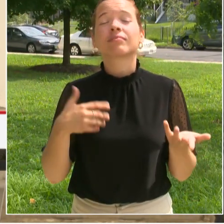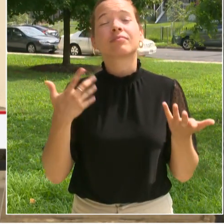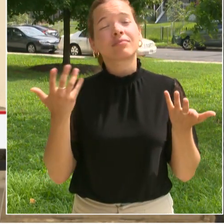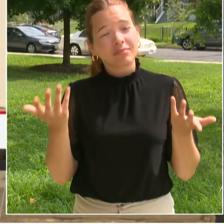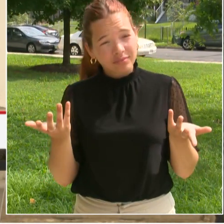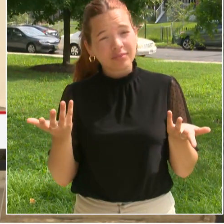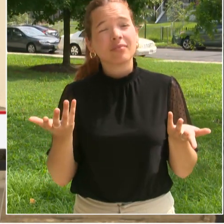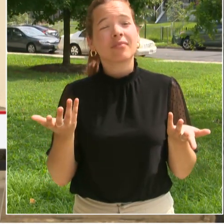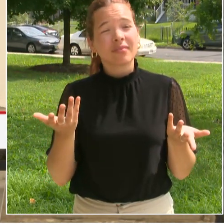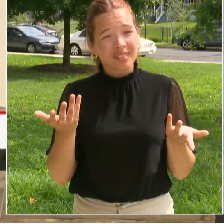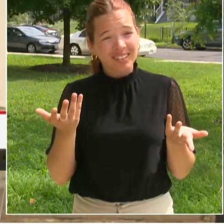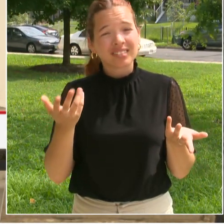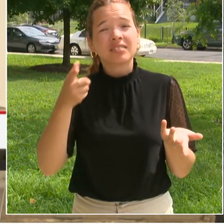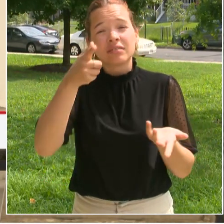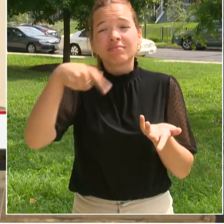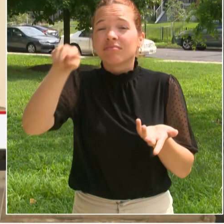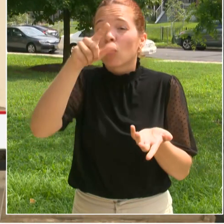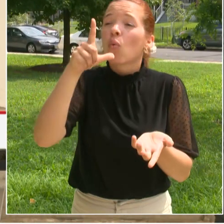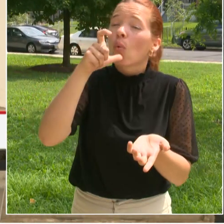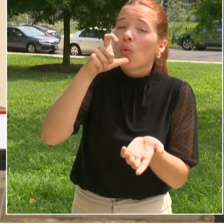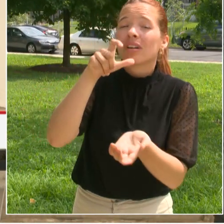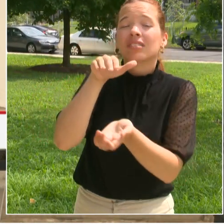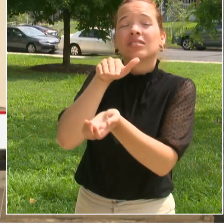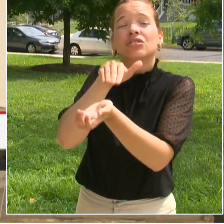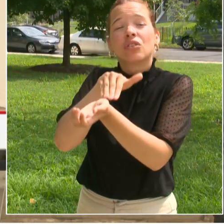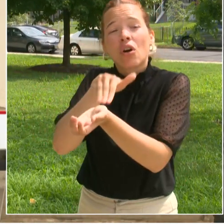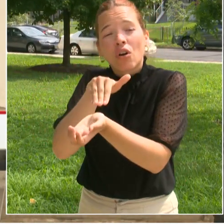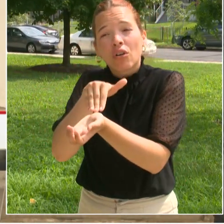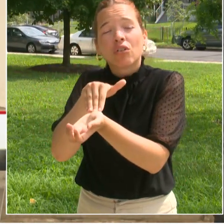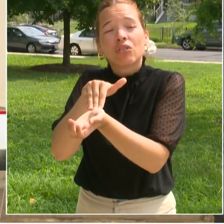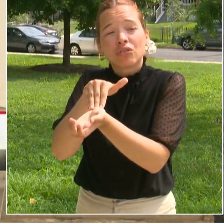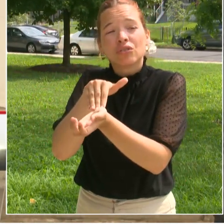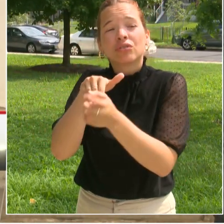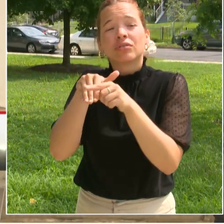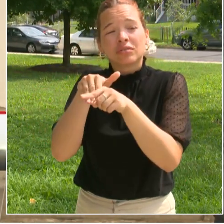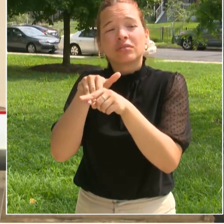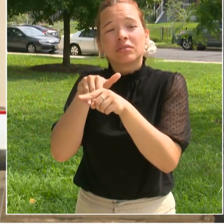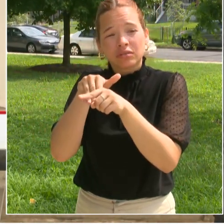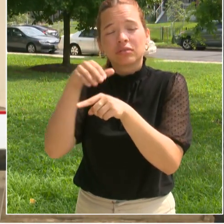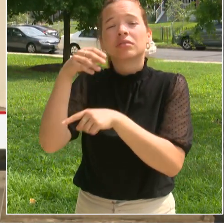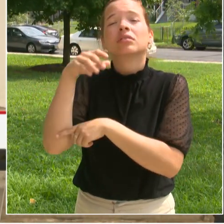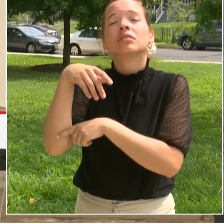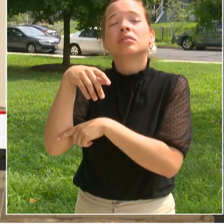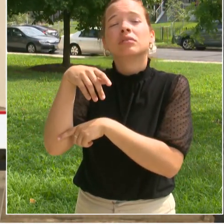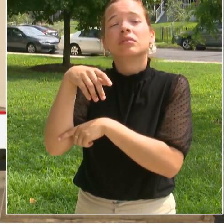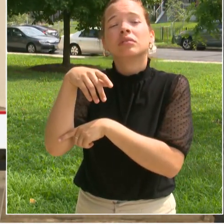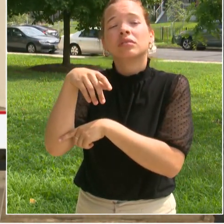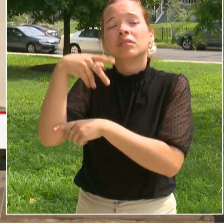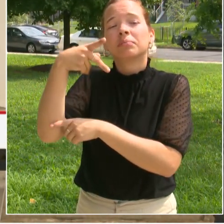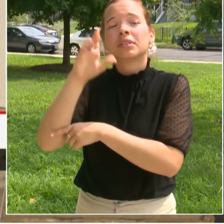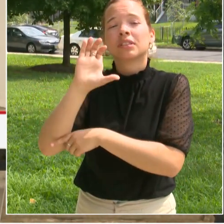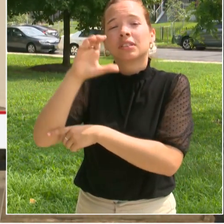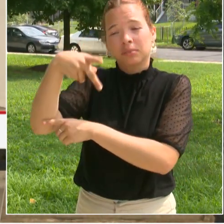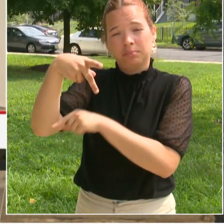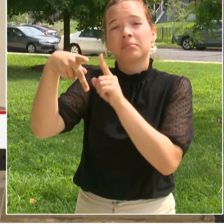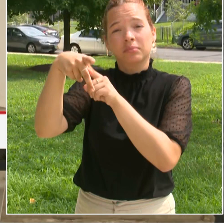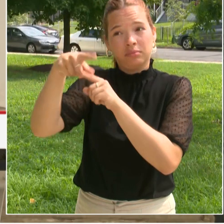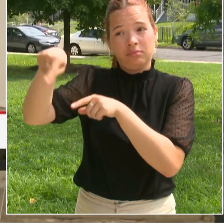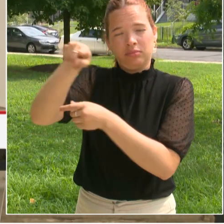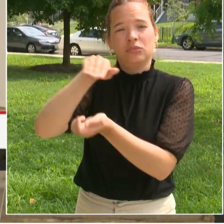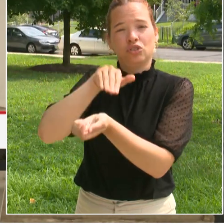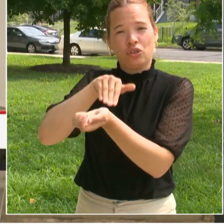doctor. We do want you to go see the doctor that knows your child and you already are connected to. But that's not always possible for everyone.